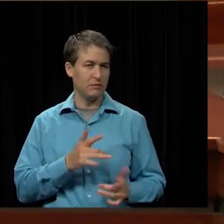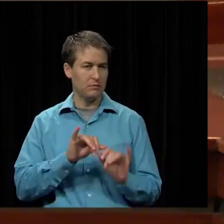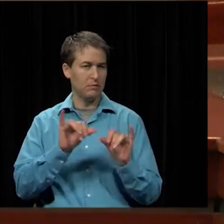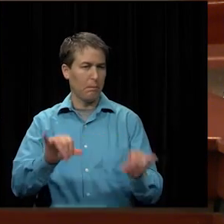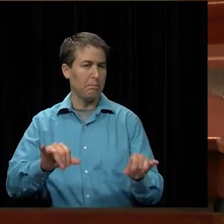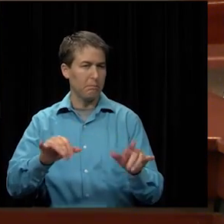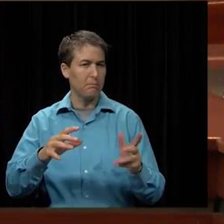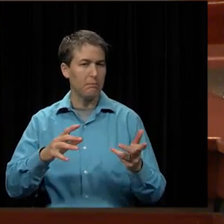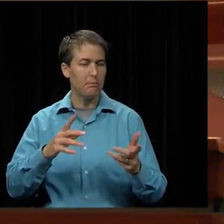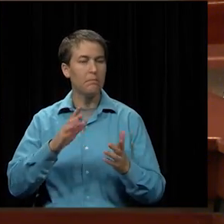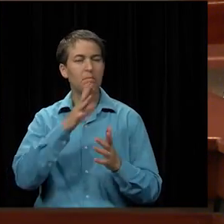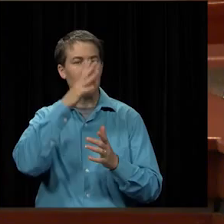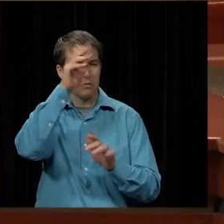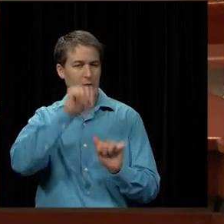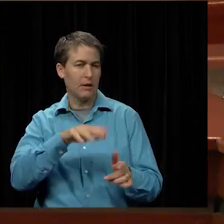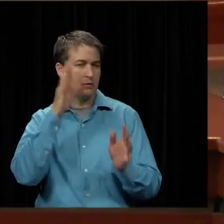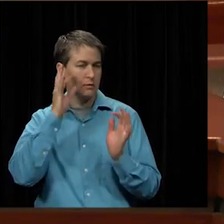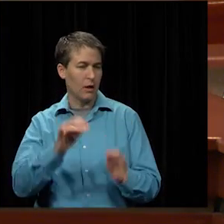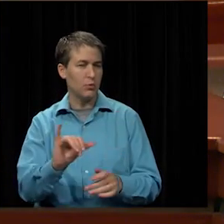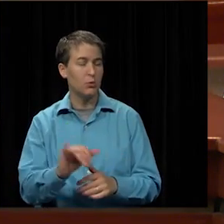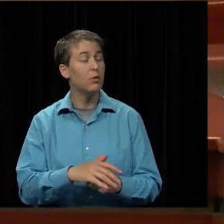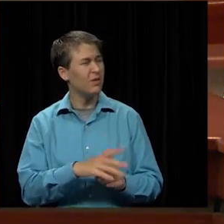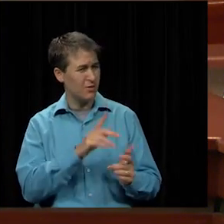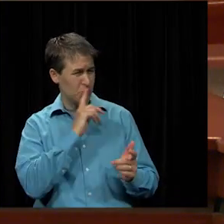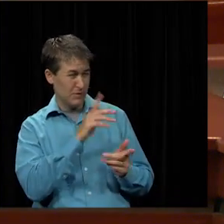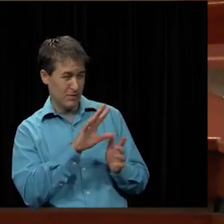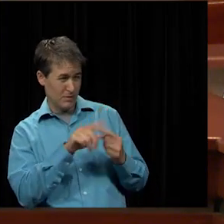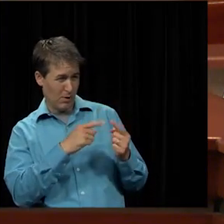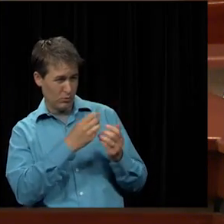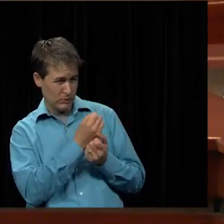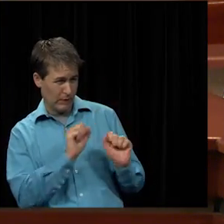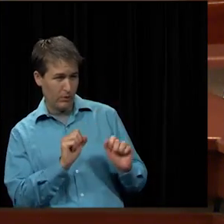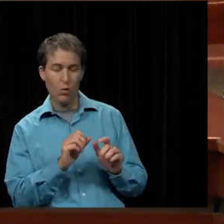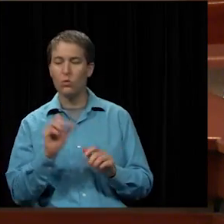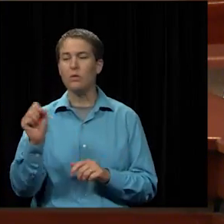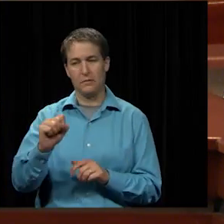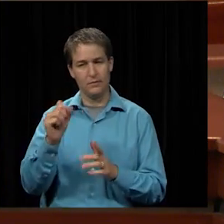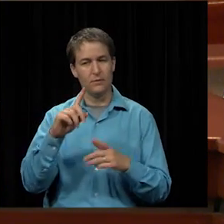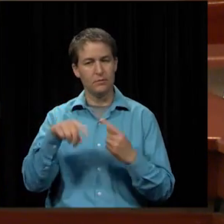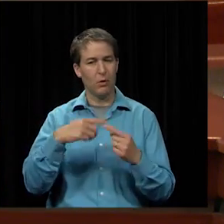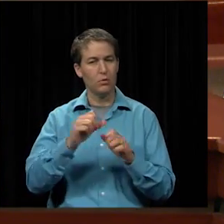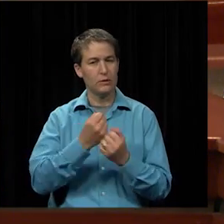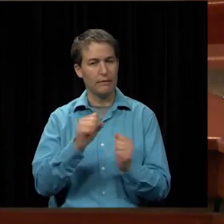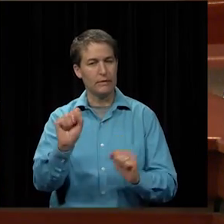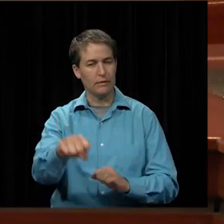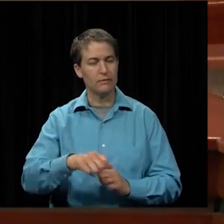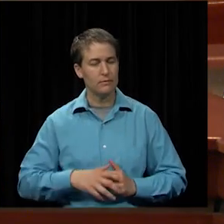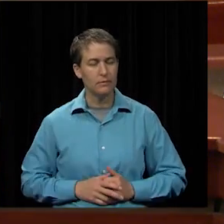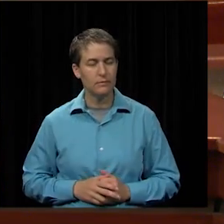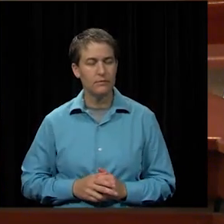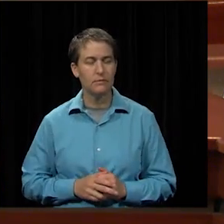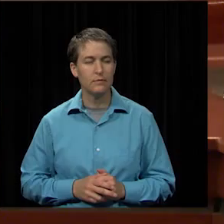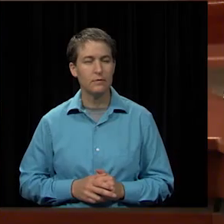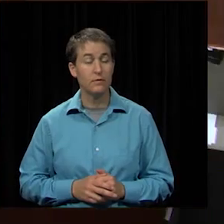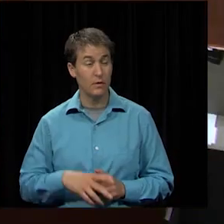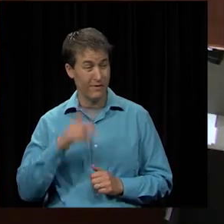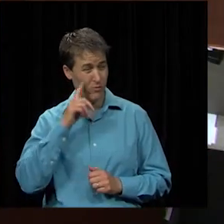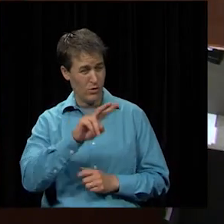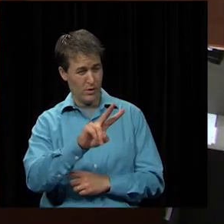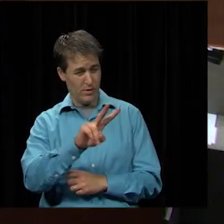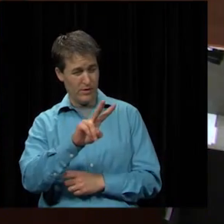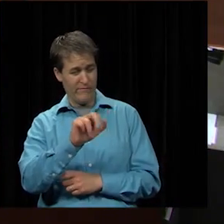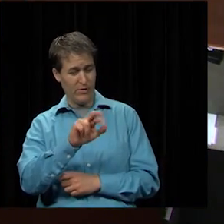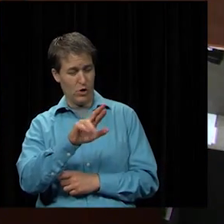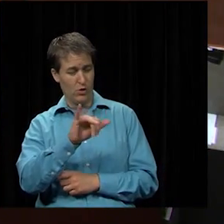and parents can make that choice and it's mainly about safety isn't it it is very much about safety okay yeah these variances are